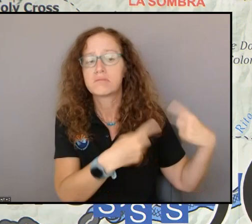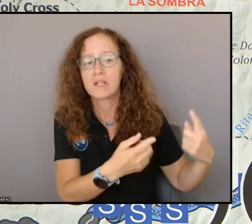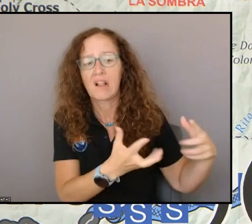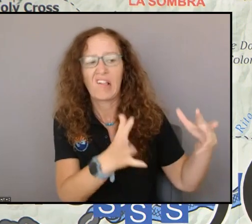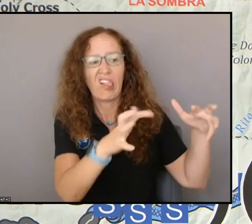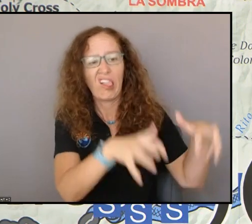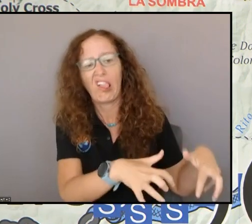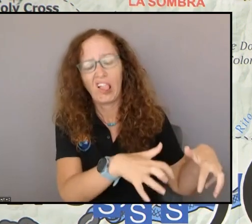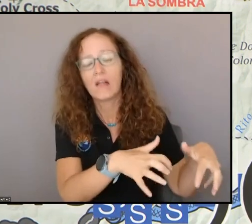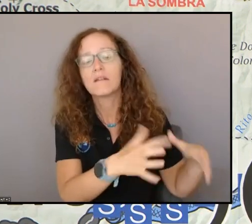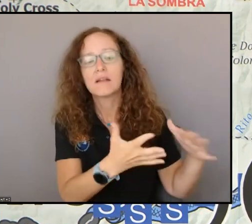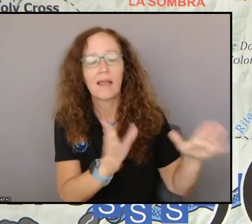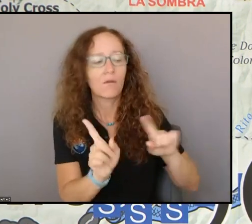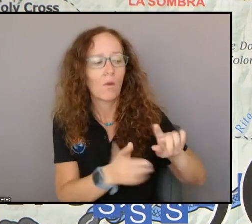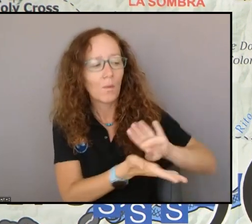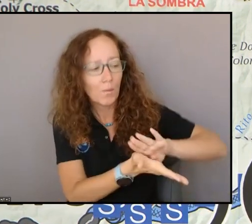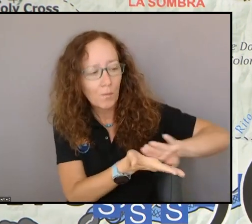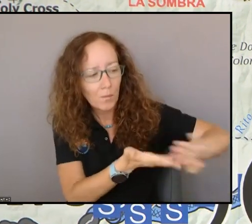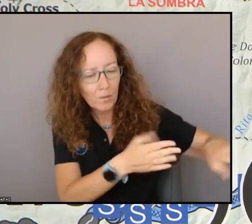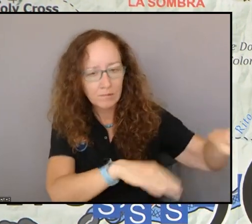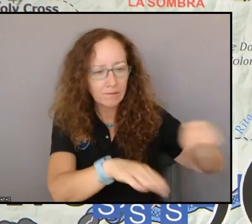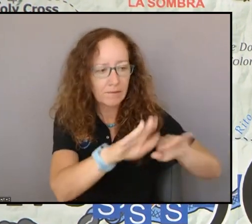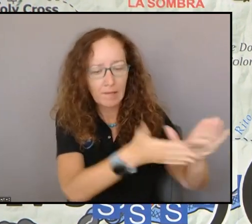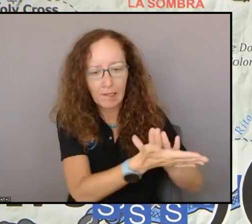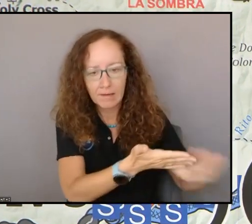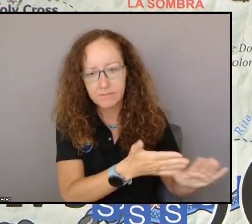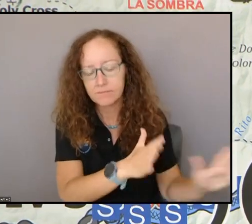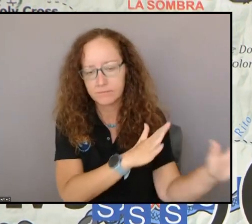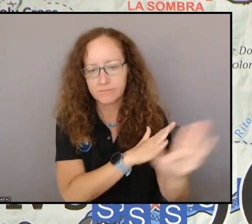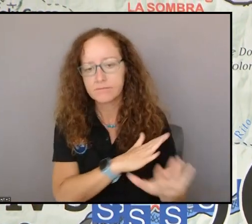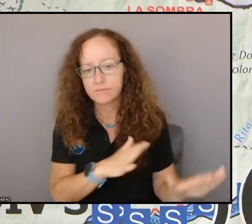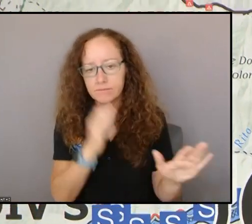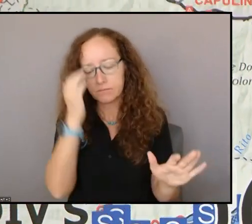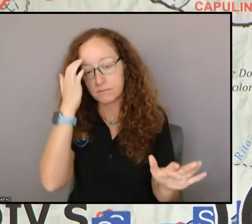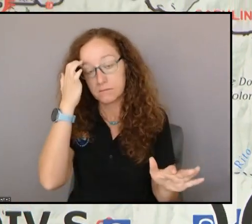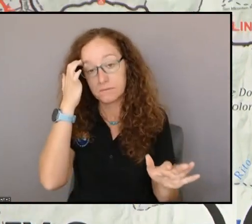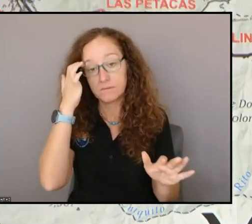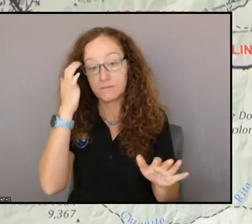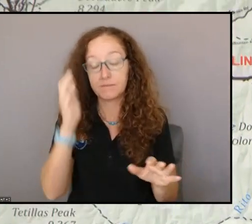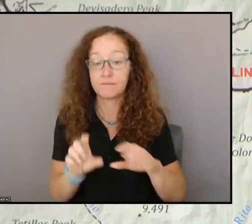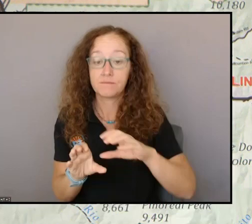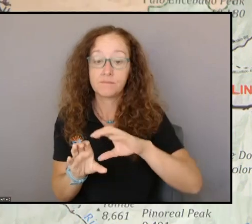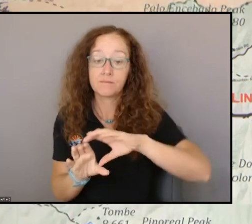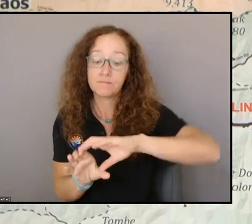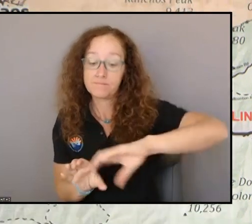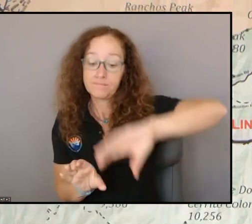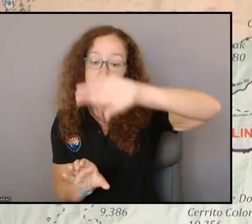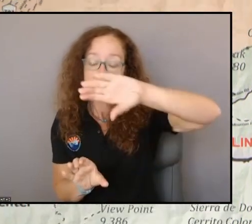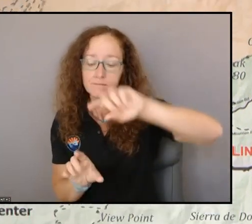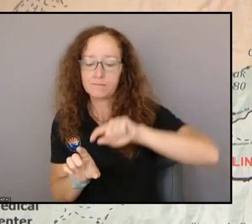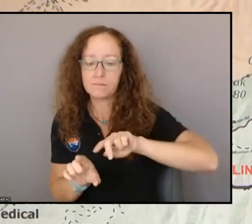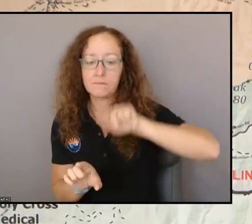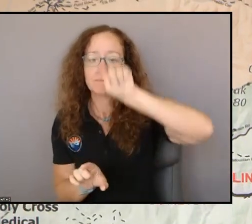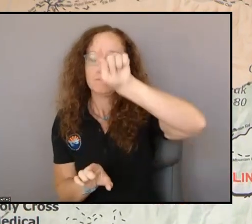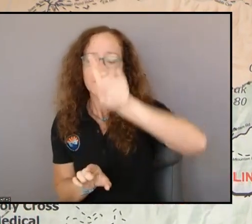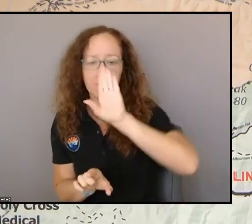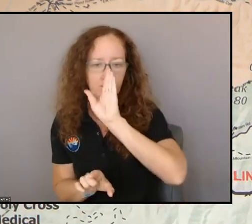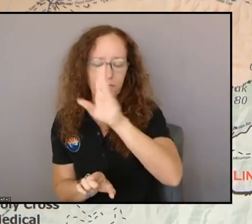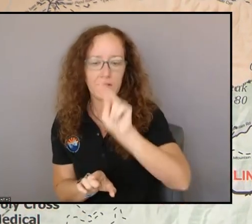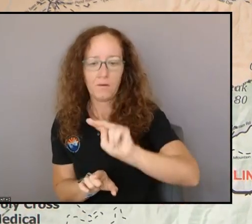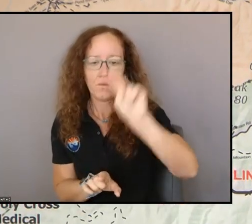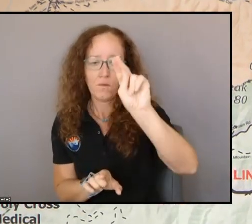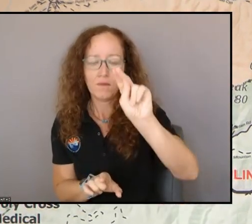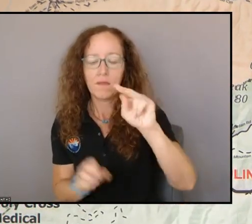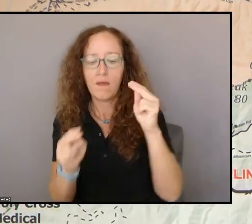Also to the north just straight north of this this fire line to the north on Highway 64. We have Forest Road 5